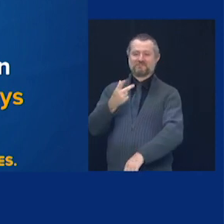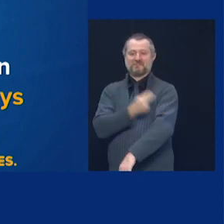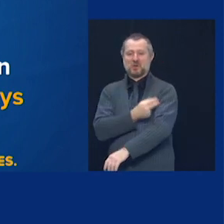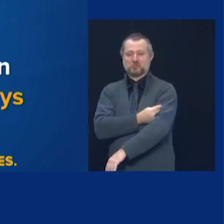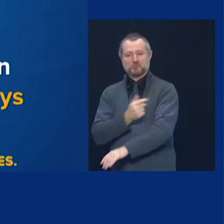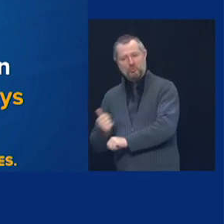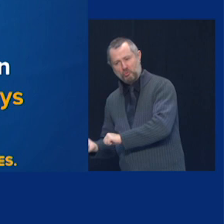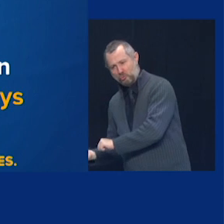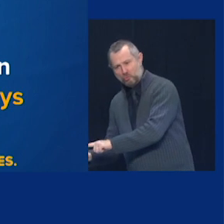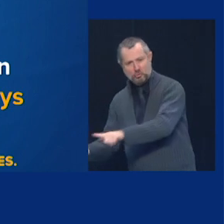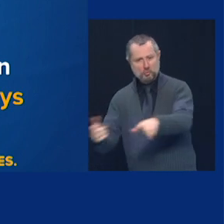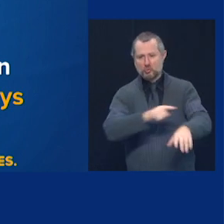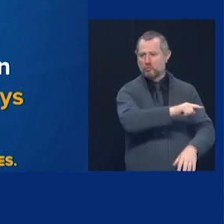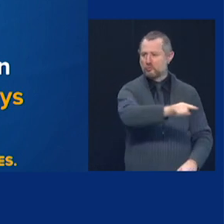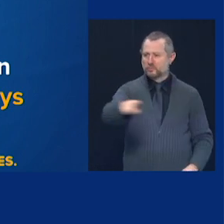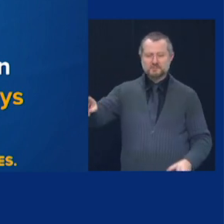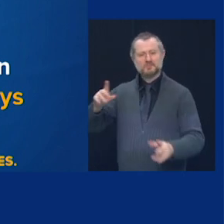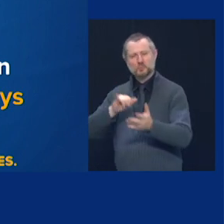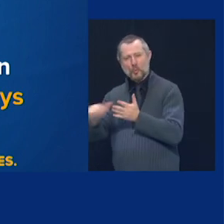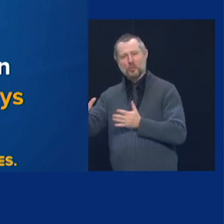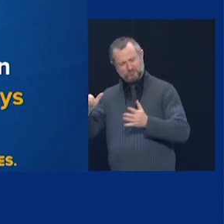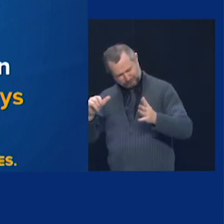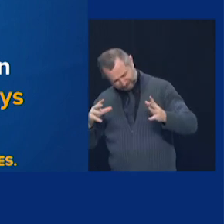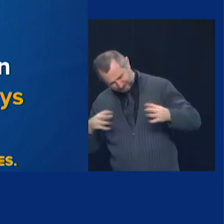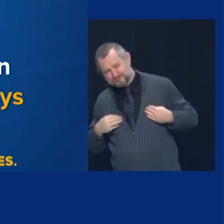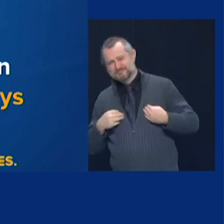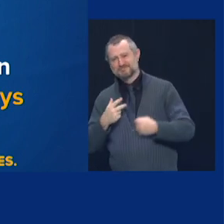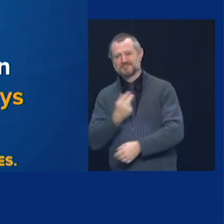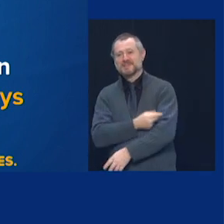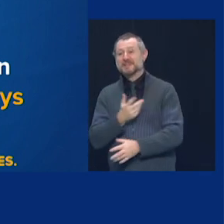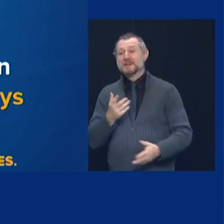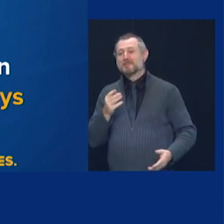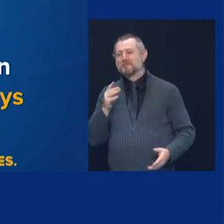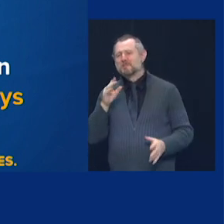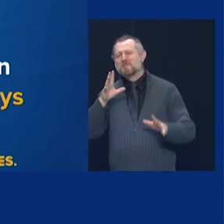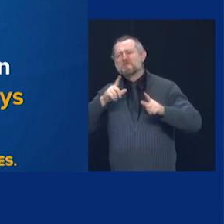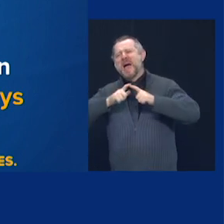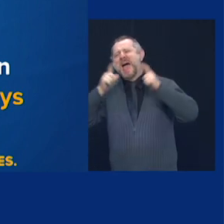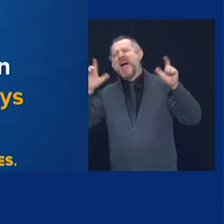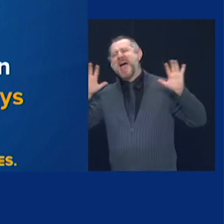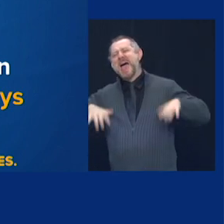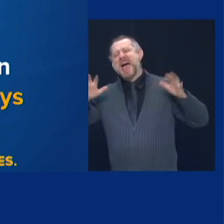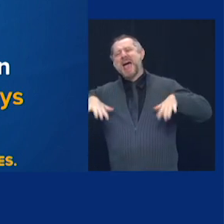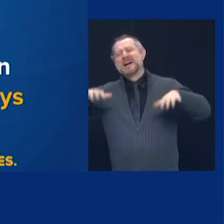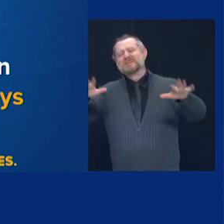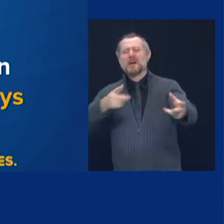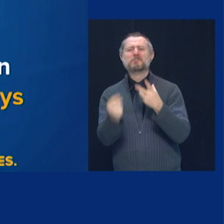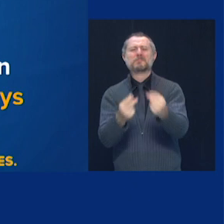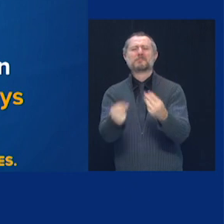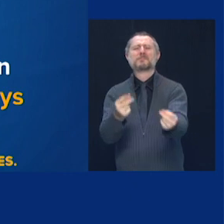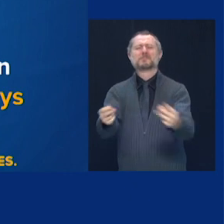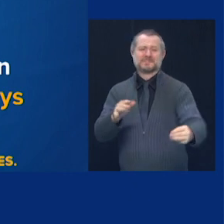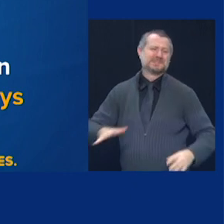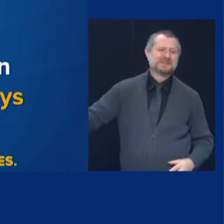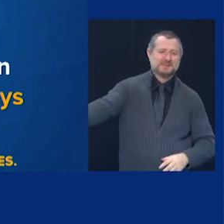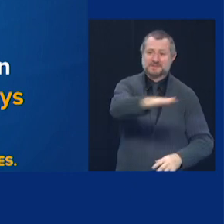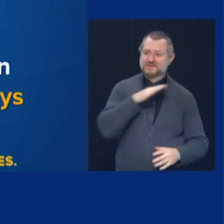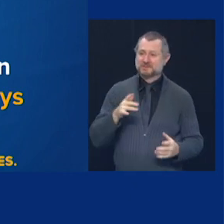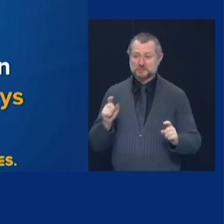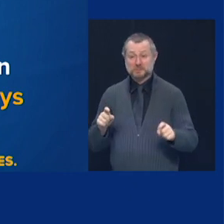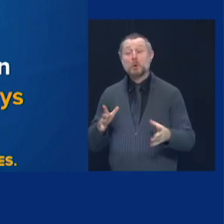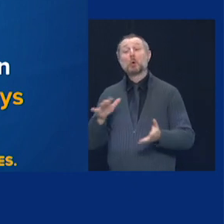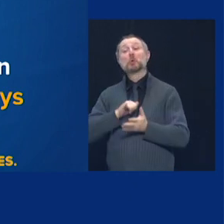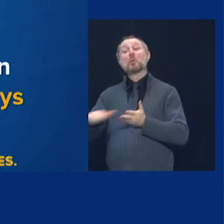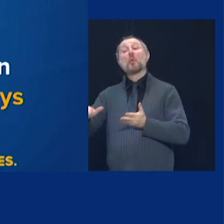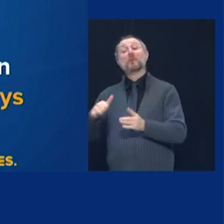your state is just massive. New York has been very good at scaling up,